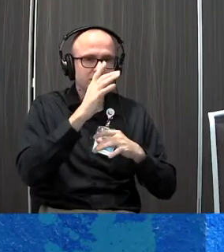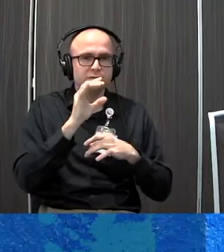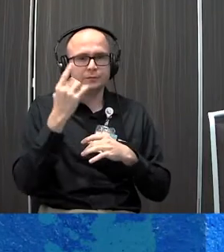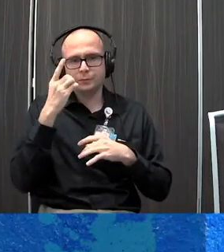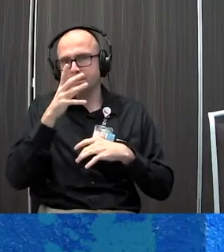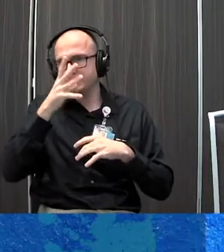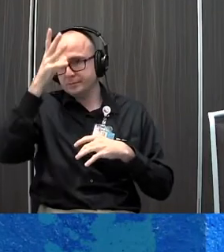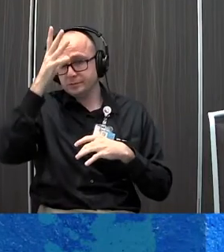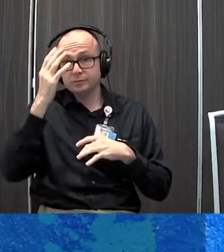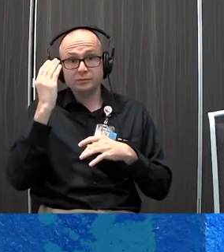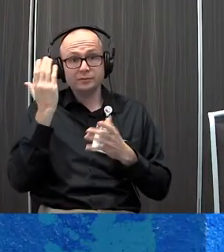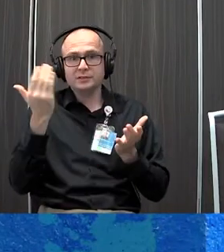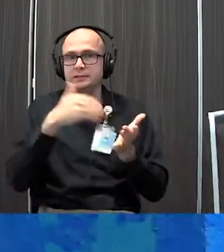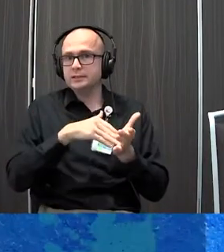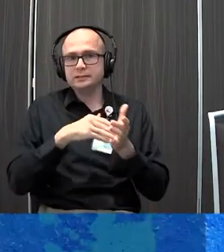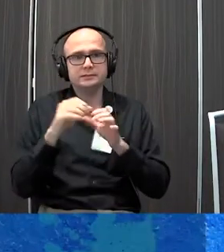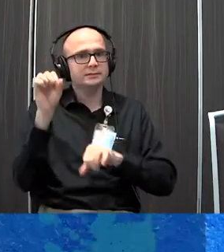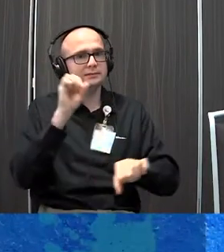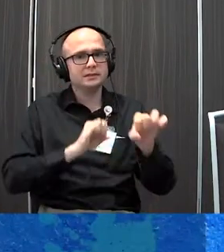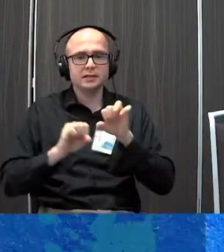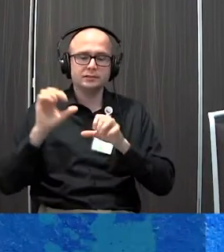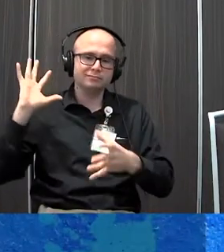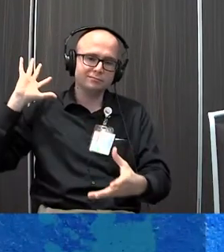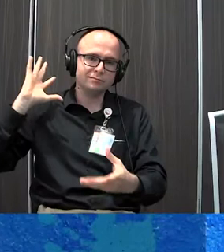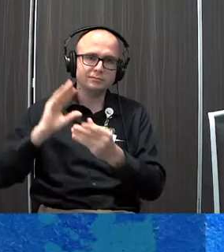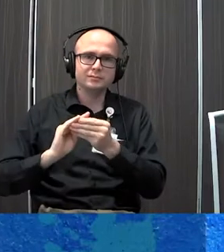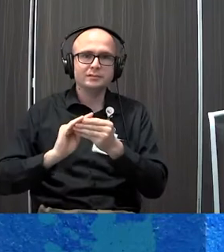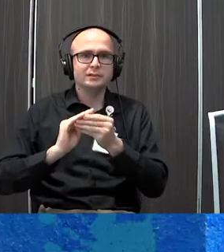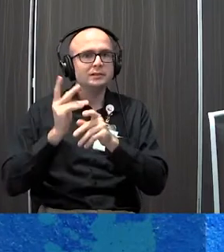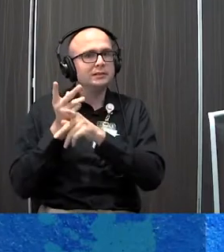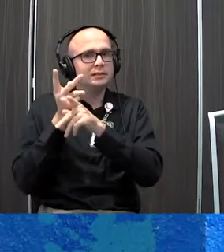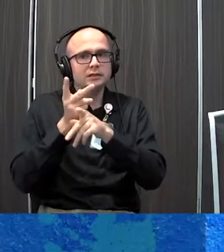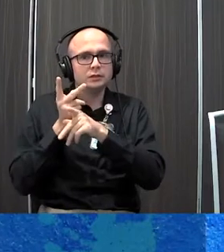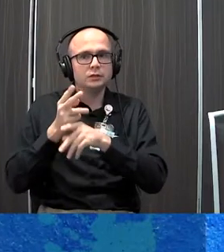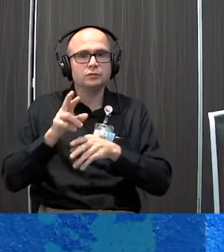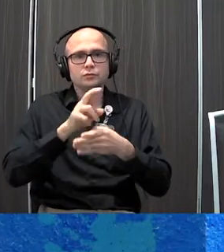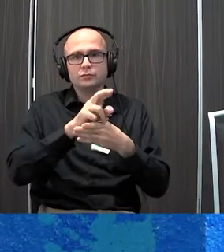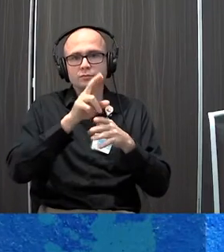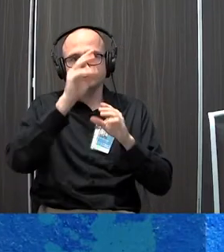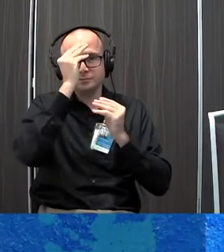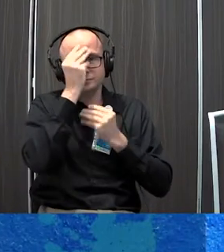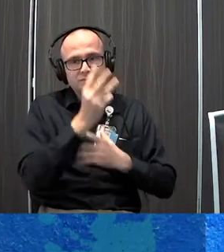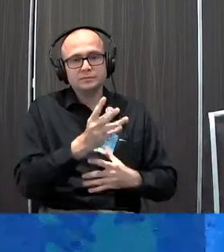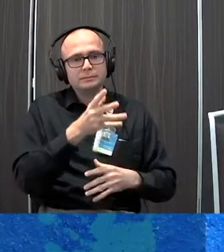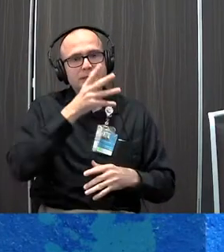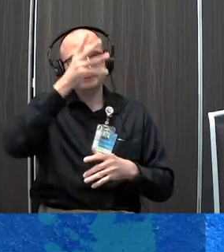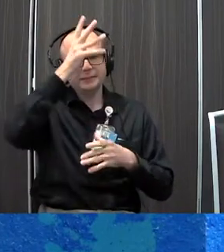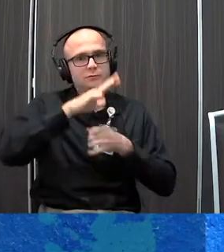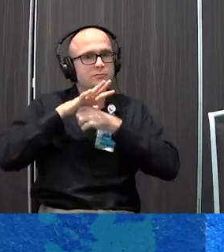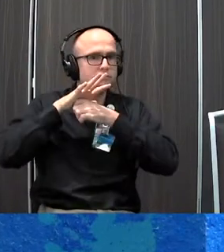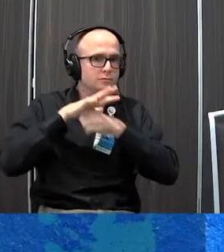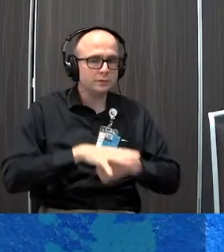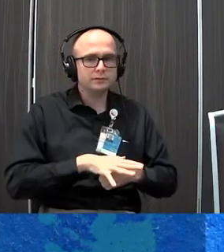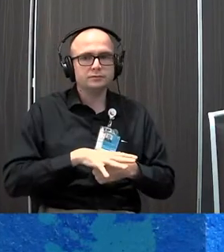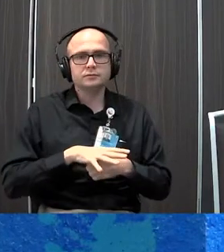What we know, again, from decades of science is that caregivers of children with chronic illness report significantly greater parental stress than caregivers of